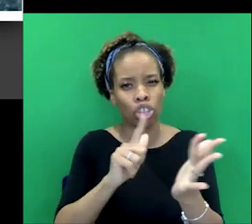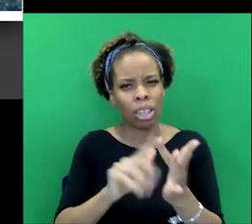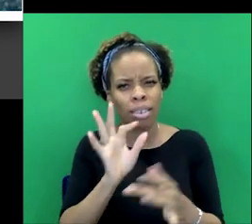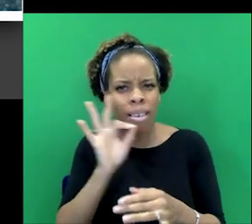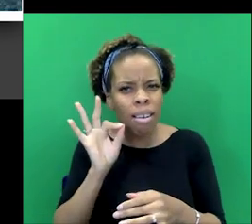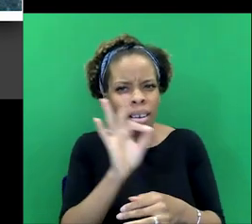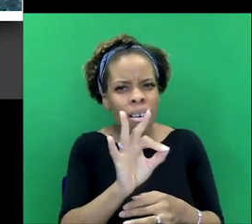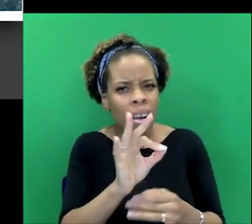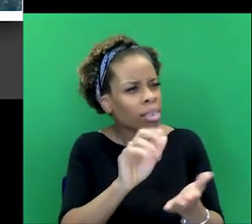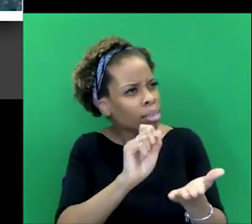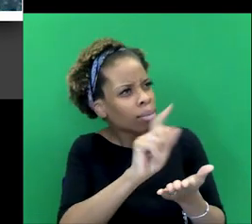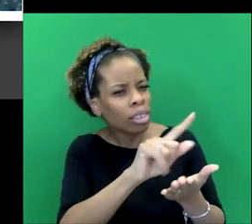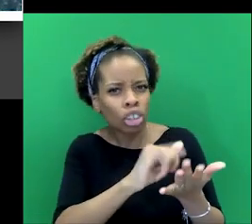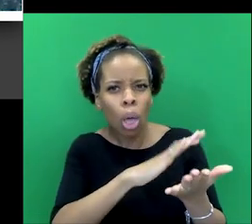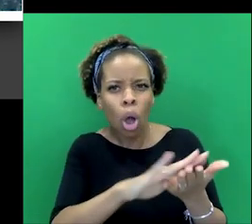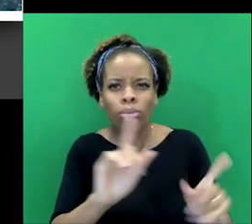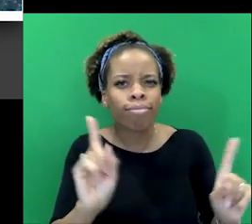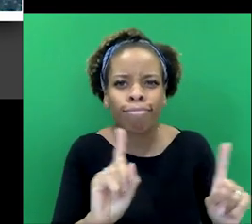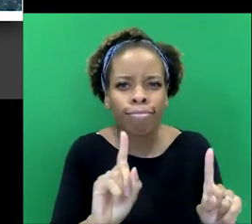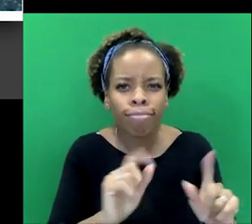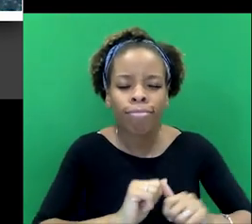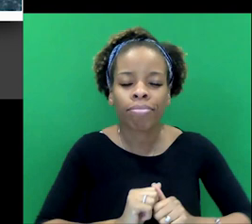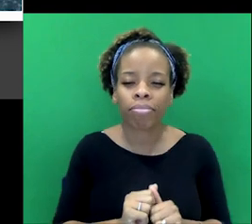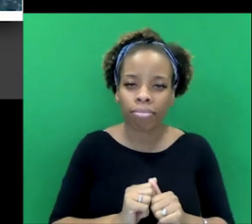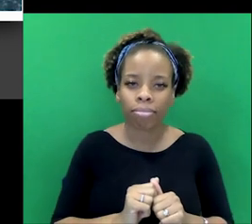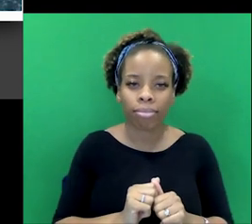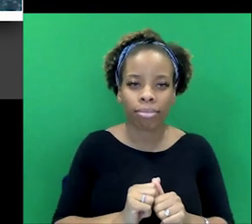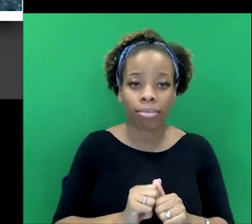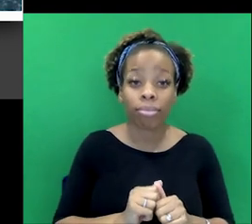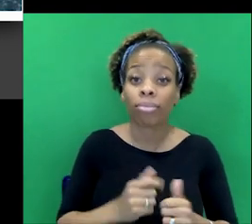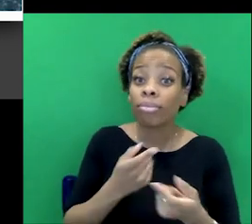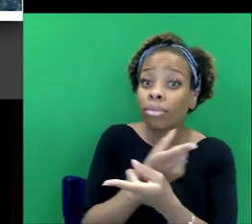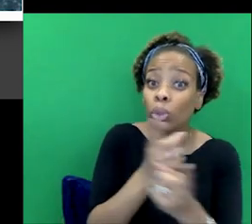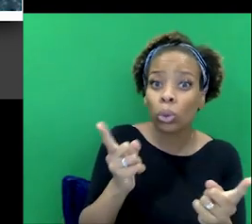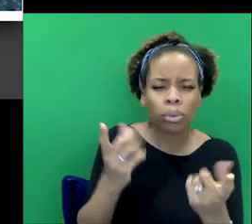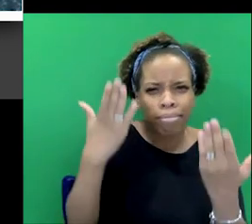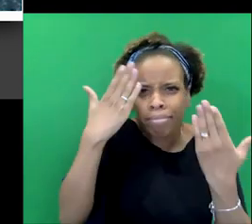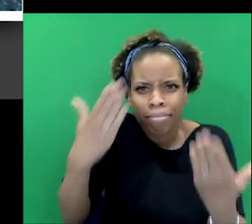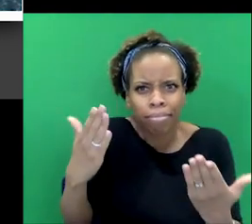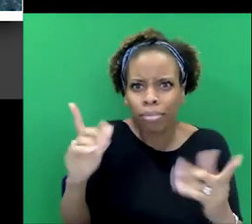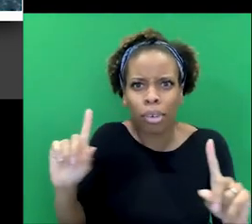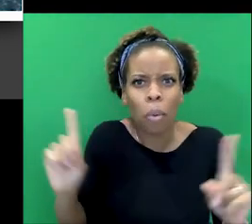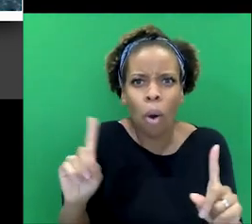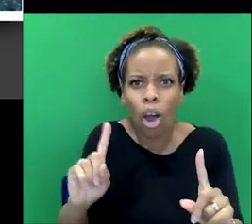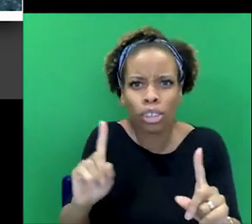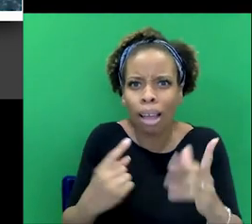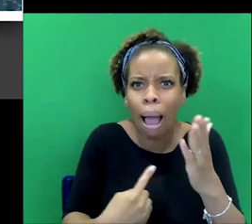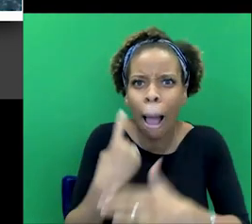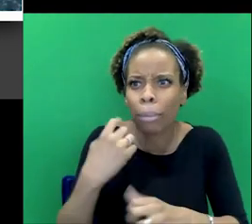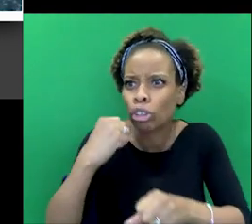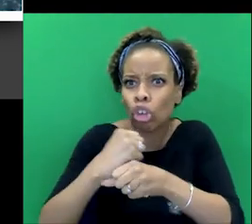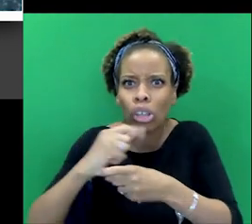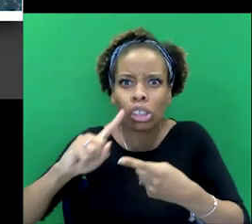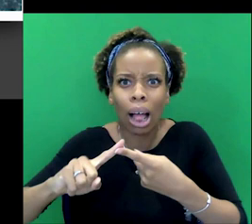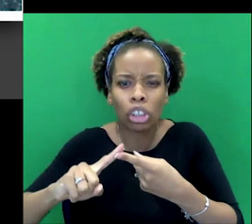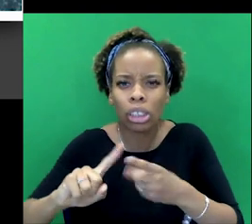was and why he made it? Right. So just, you know, for all those listening who don't know what, what George, what has happened to George